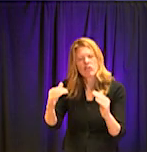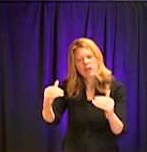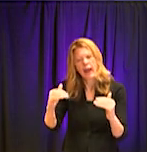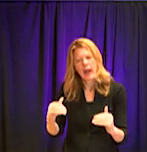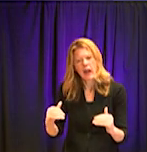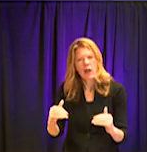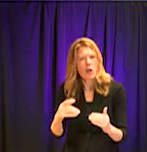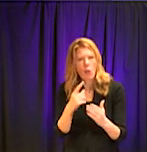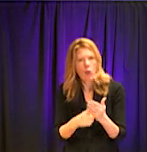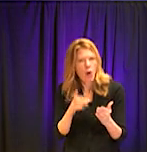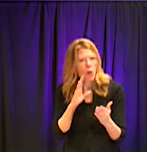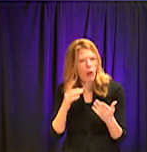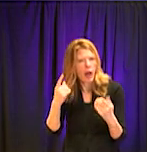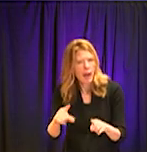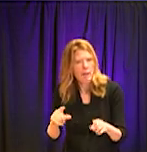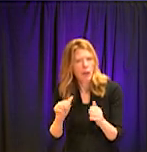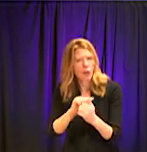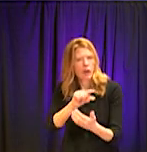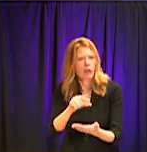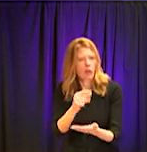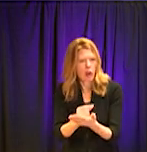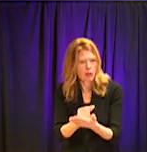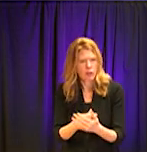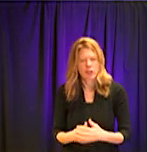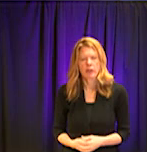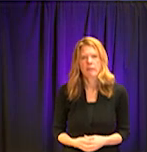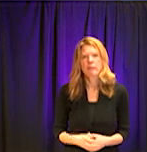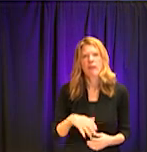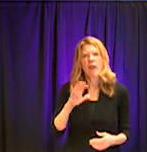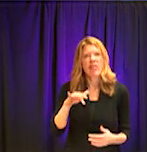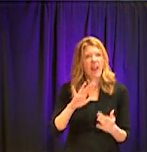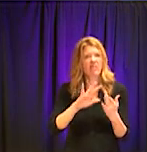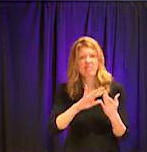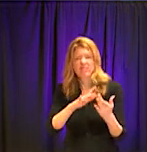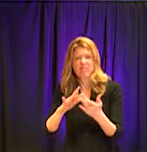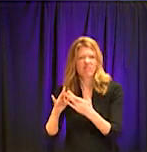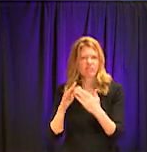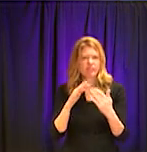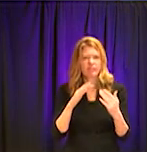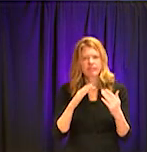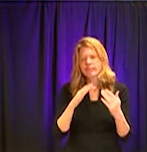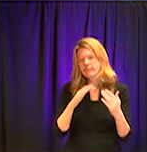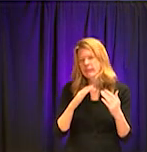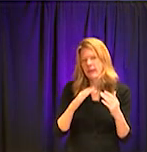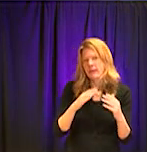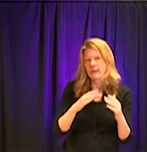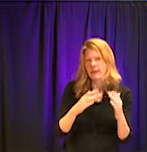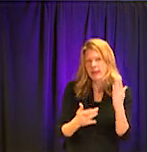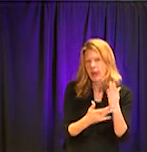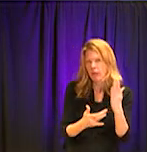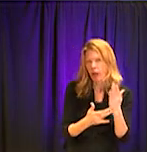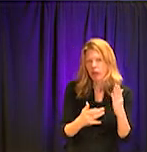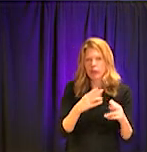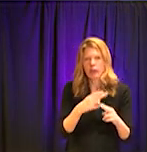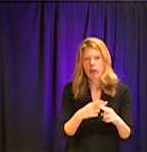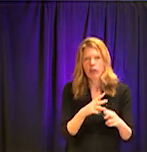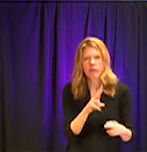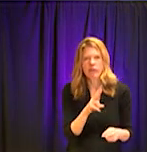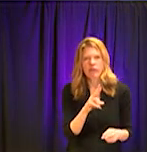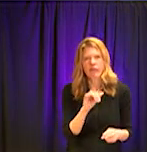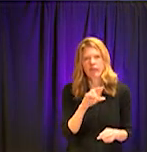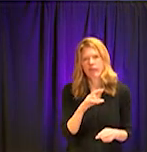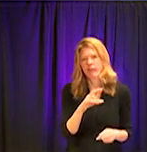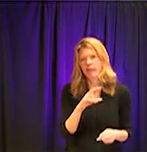Thank you. First, let me take the verge question. Um, first of all, I want you to know that this is a very popular